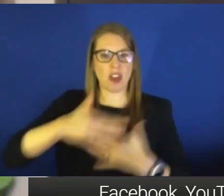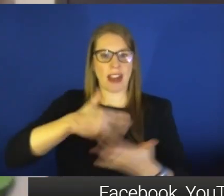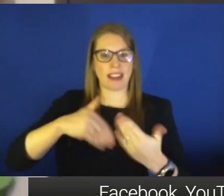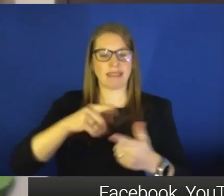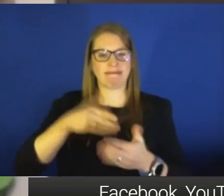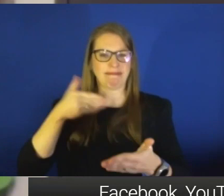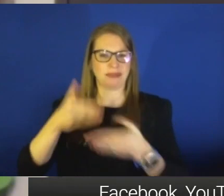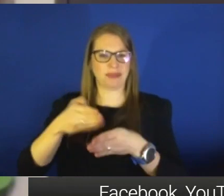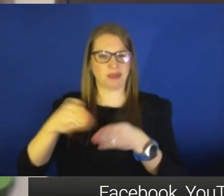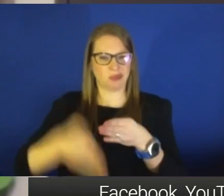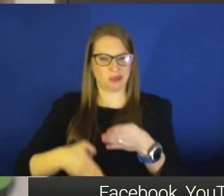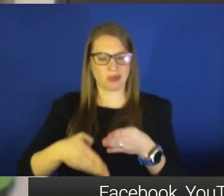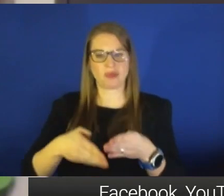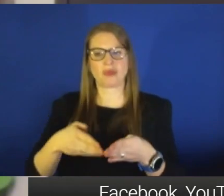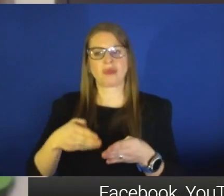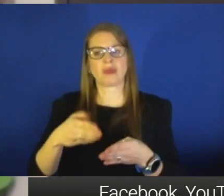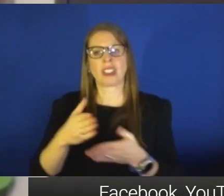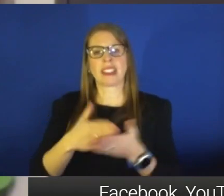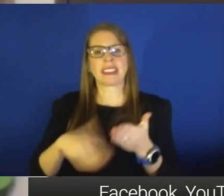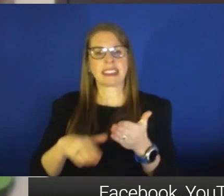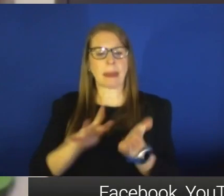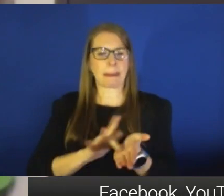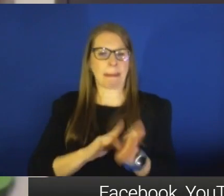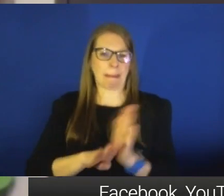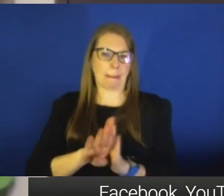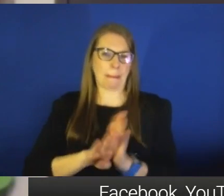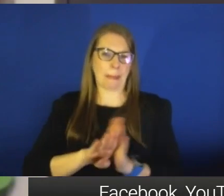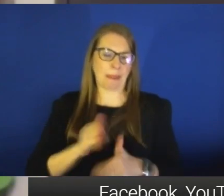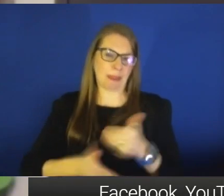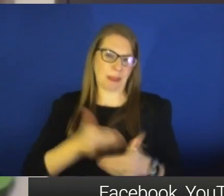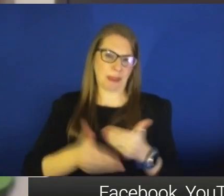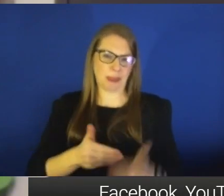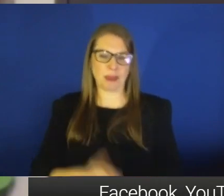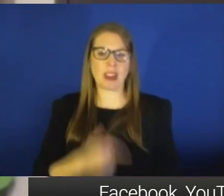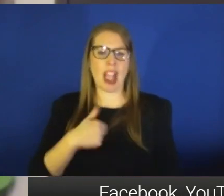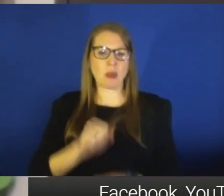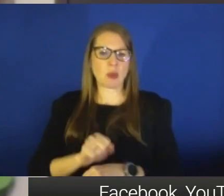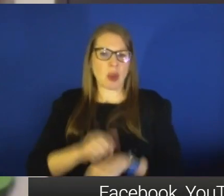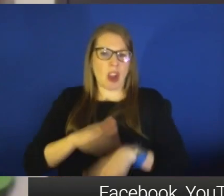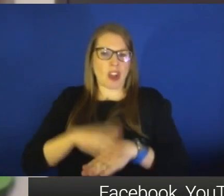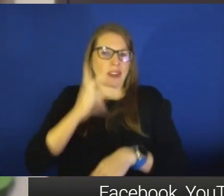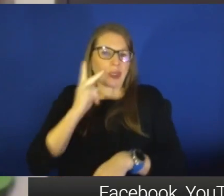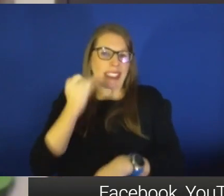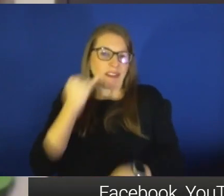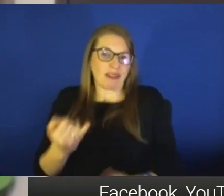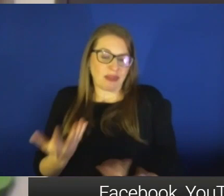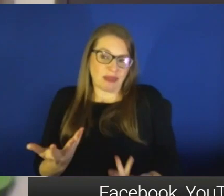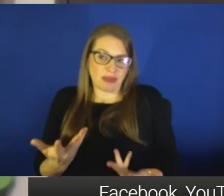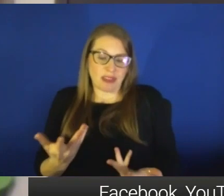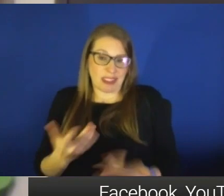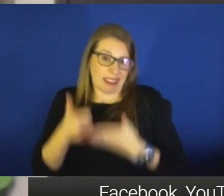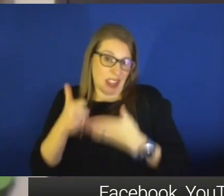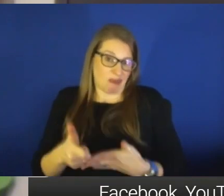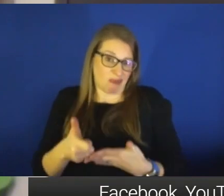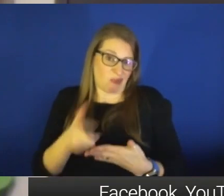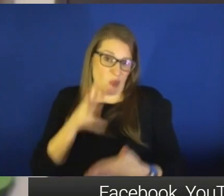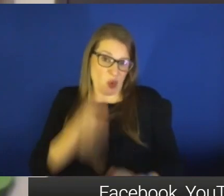had some drug development process that I was working on to see if we could help